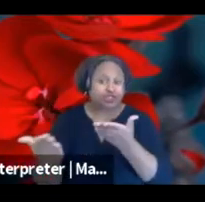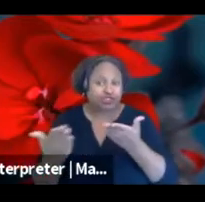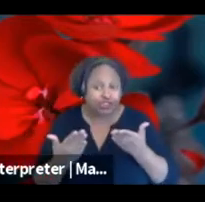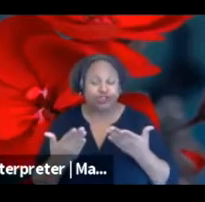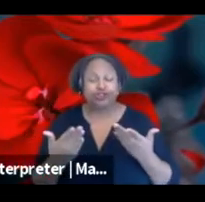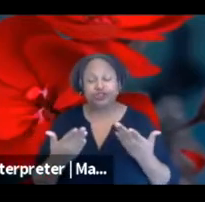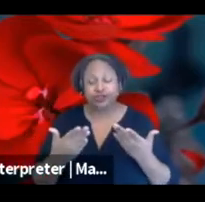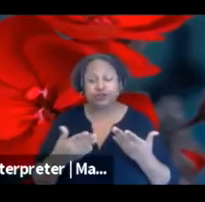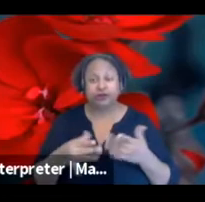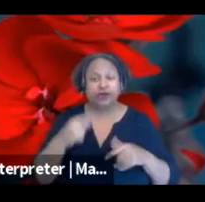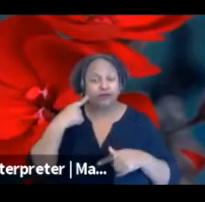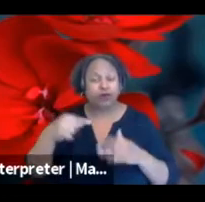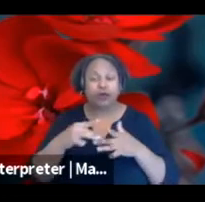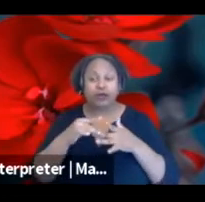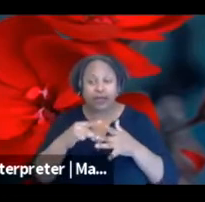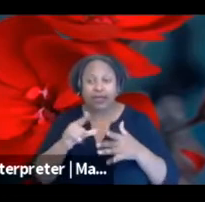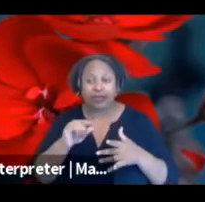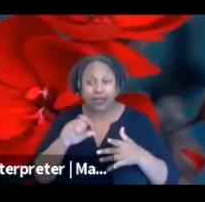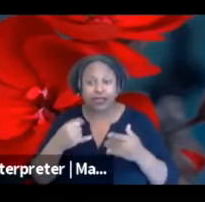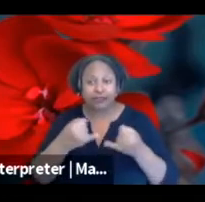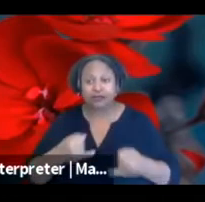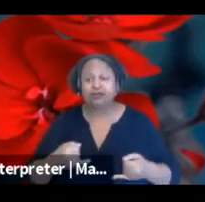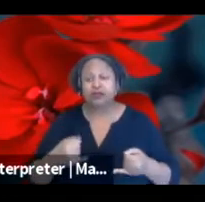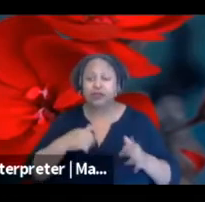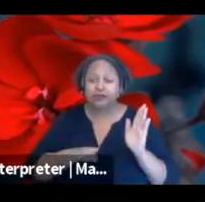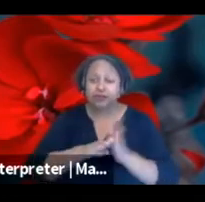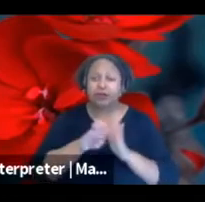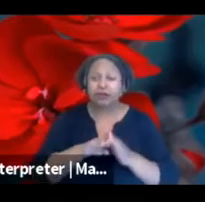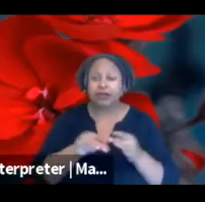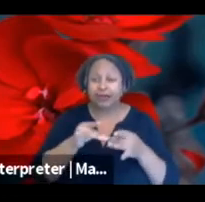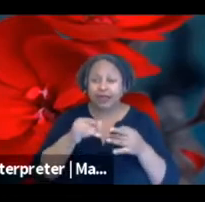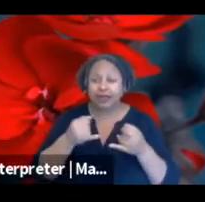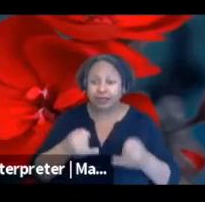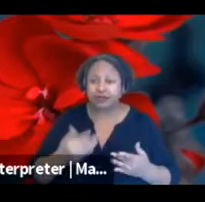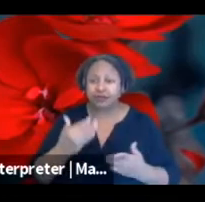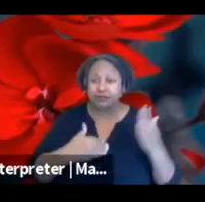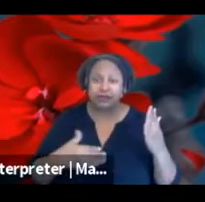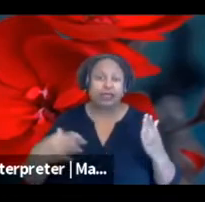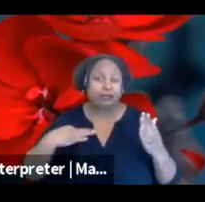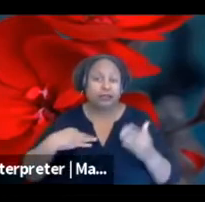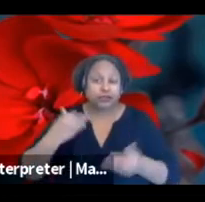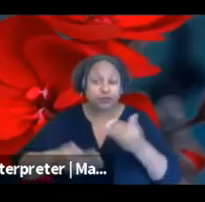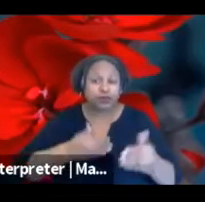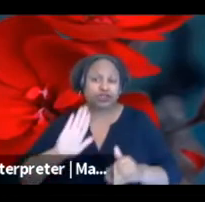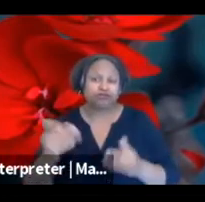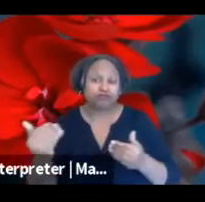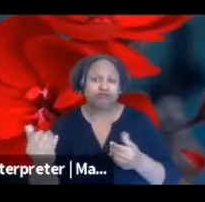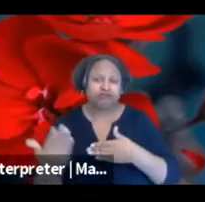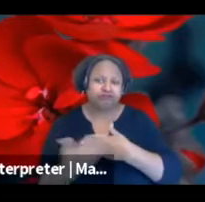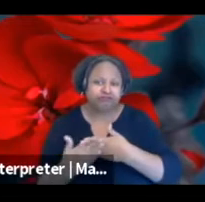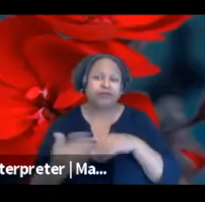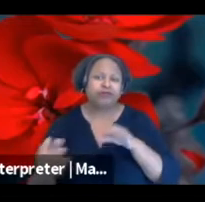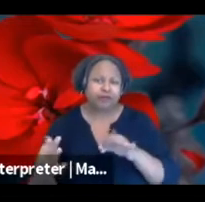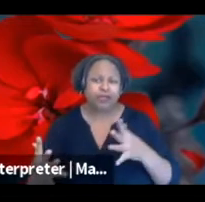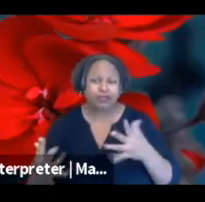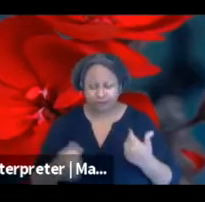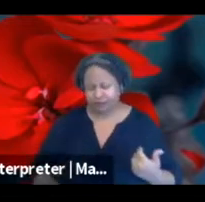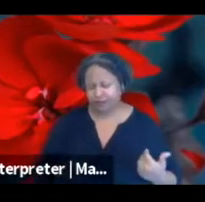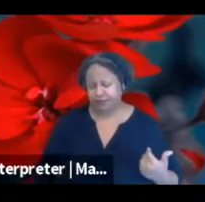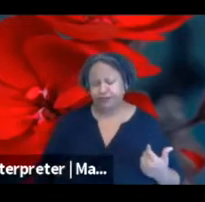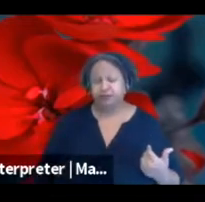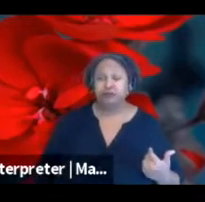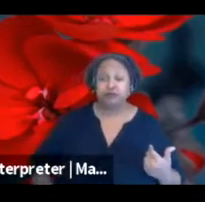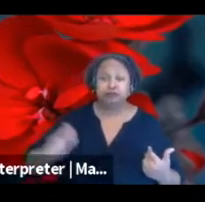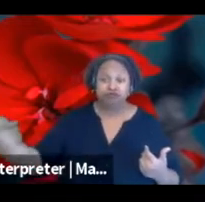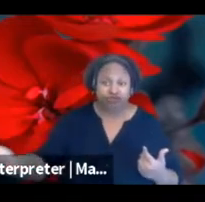the guidelines as we are developing guidelines and application process. And there was a number of different